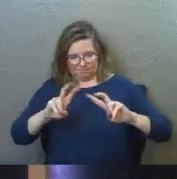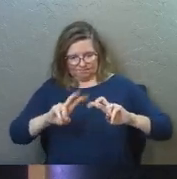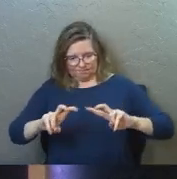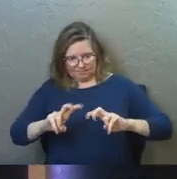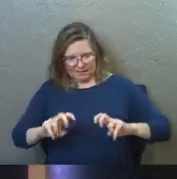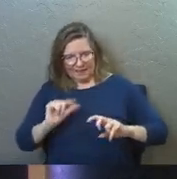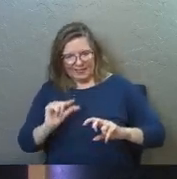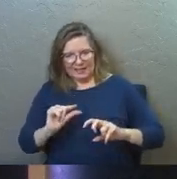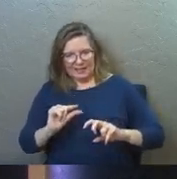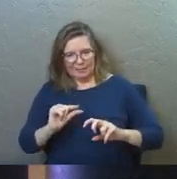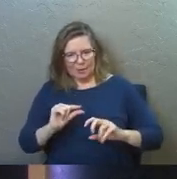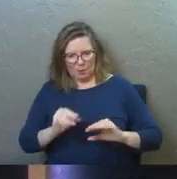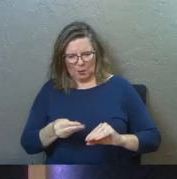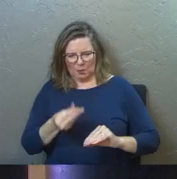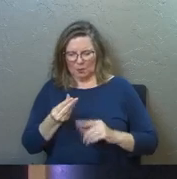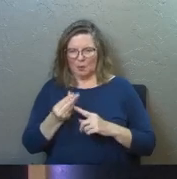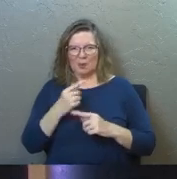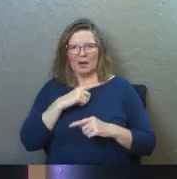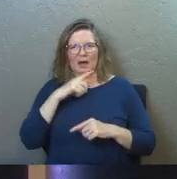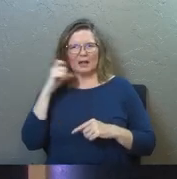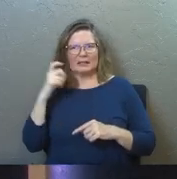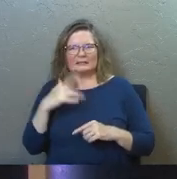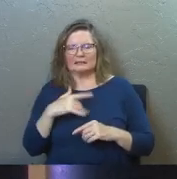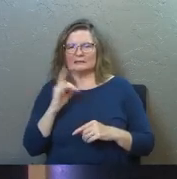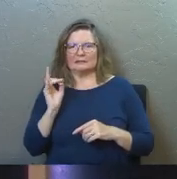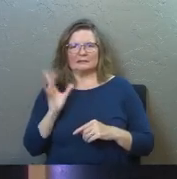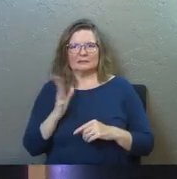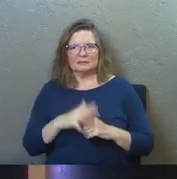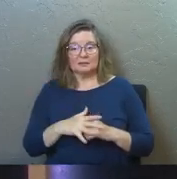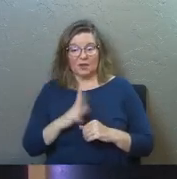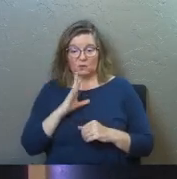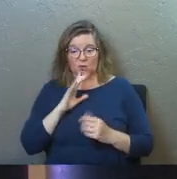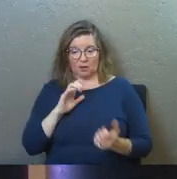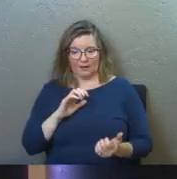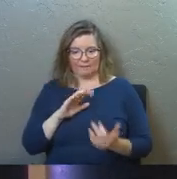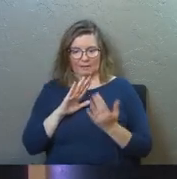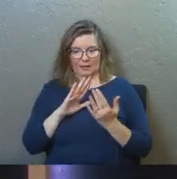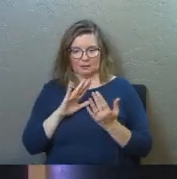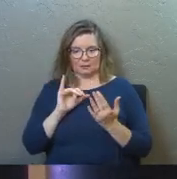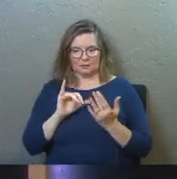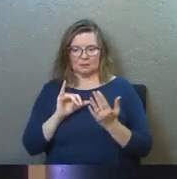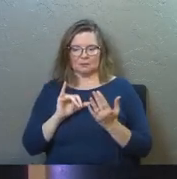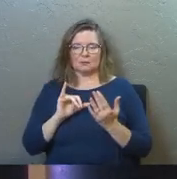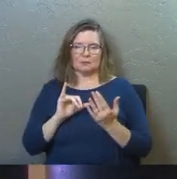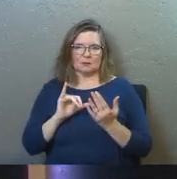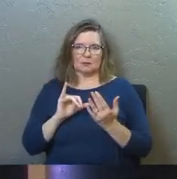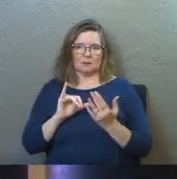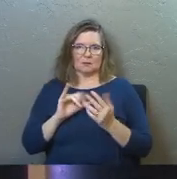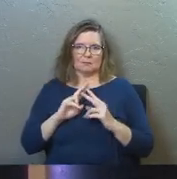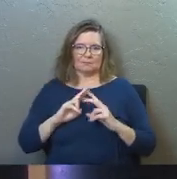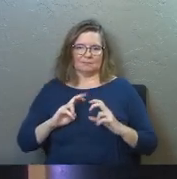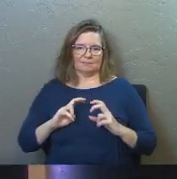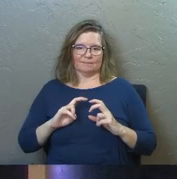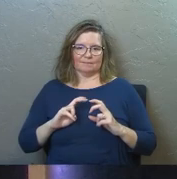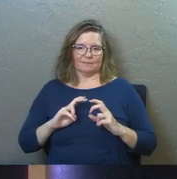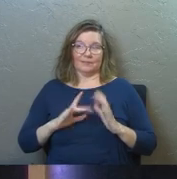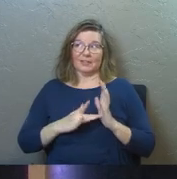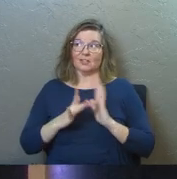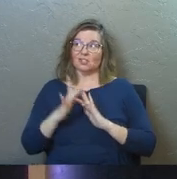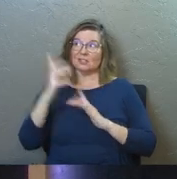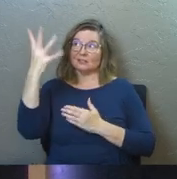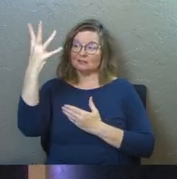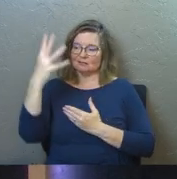surface, there's a little bit of ugliness underneath it, and if we just talk about it and face it a little bit, we'll find Jesus's ways better,